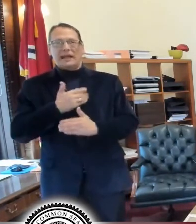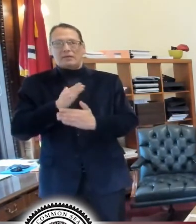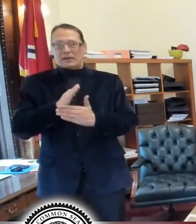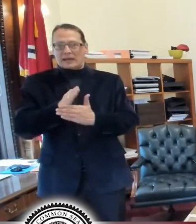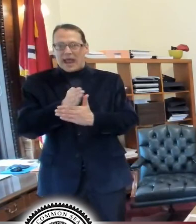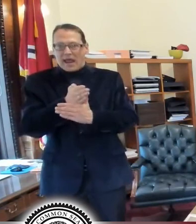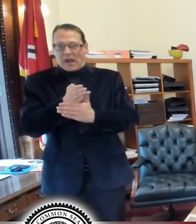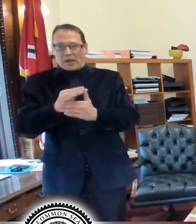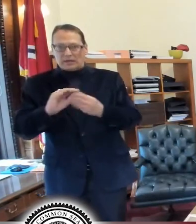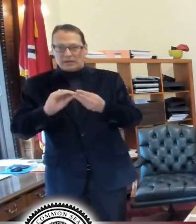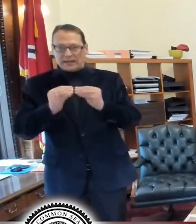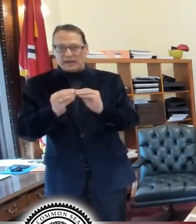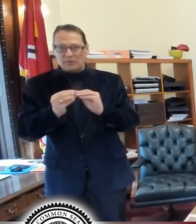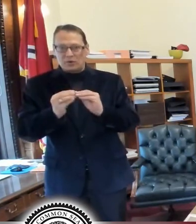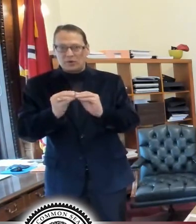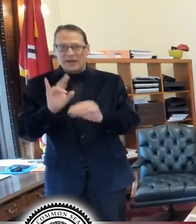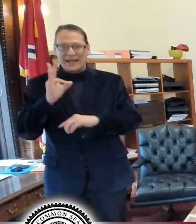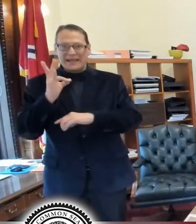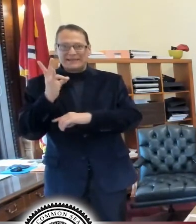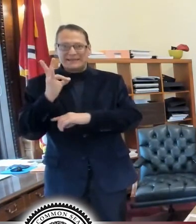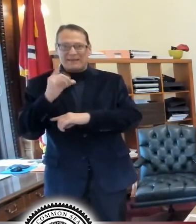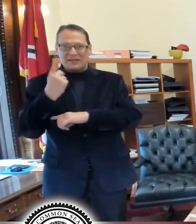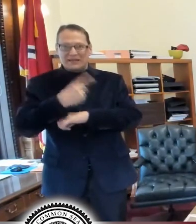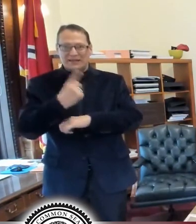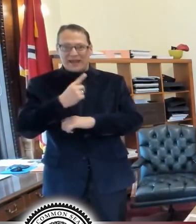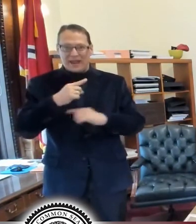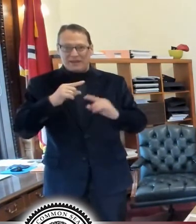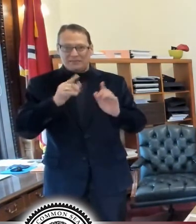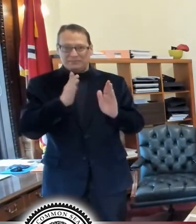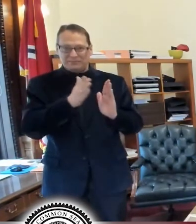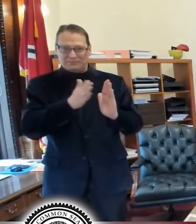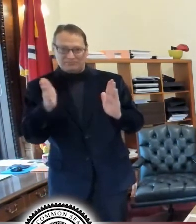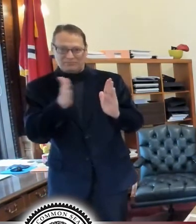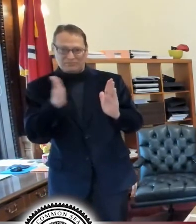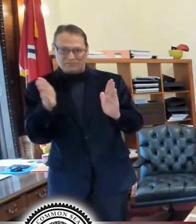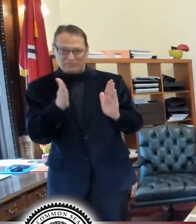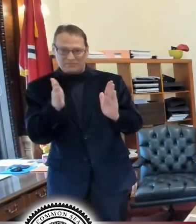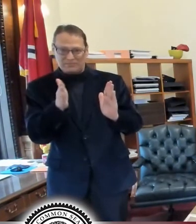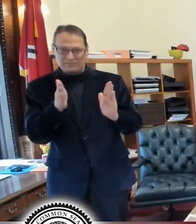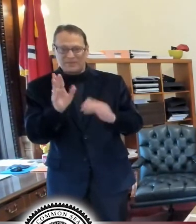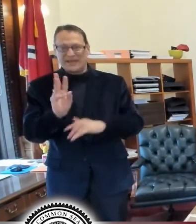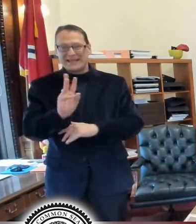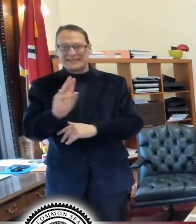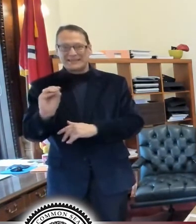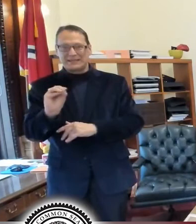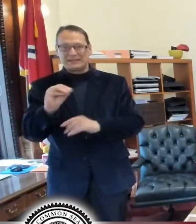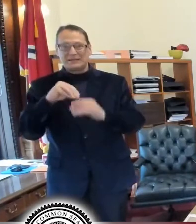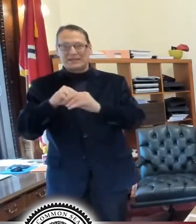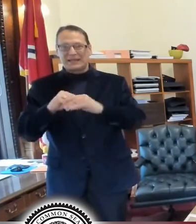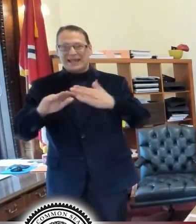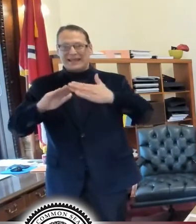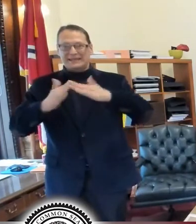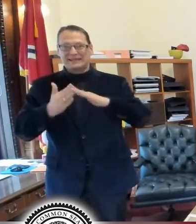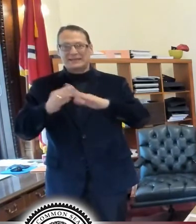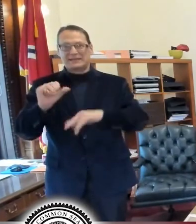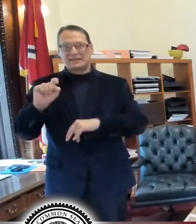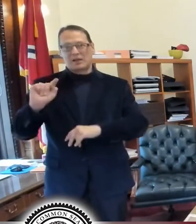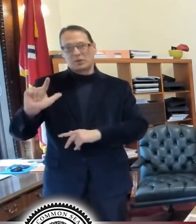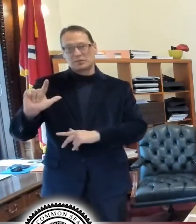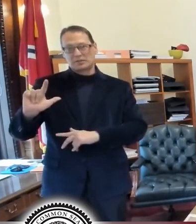seven day rolling average for the number of new cases is now at 60 in the city of St. Louis.